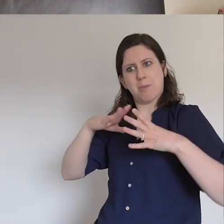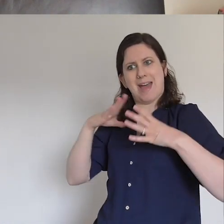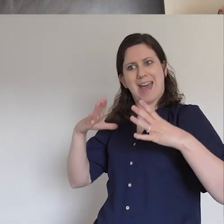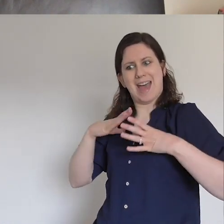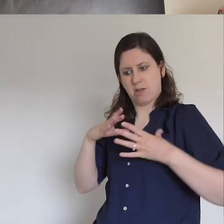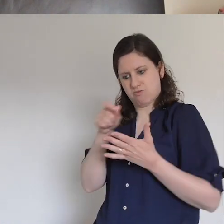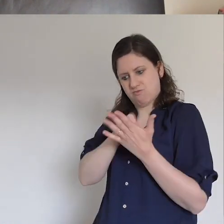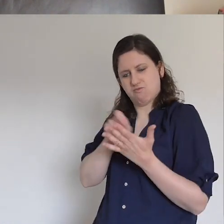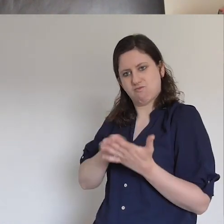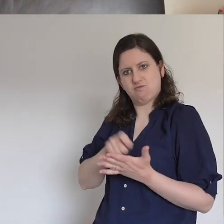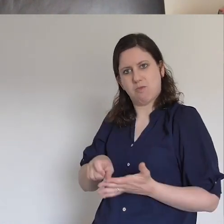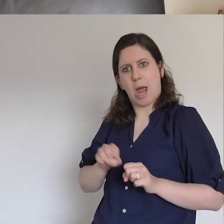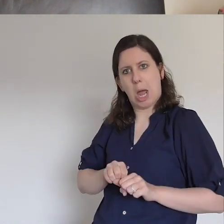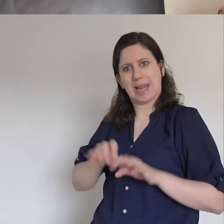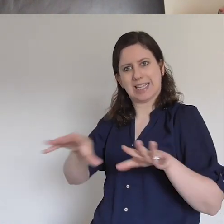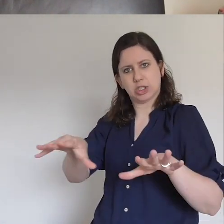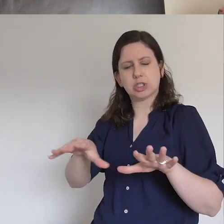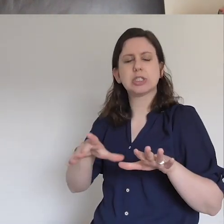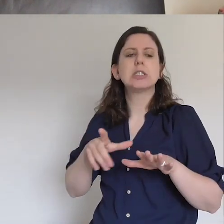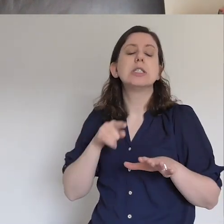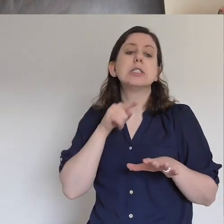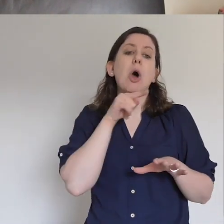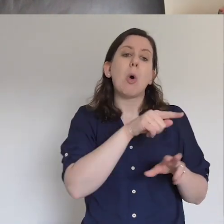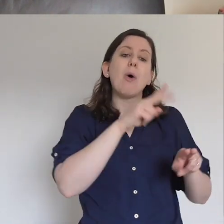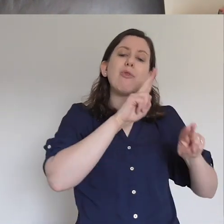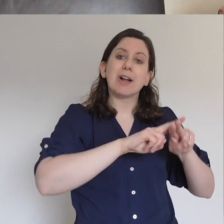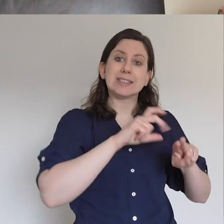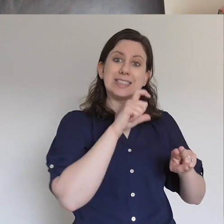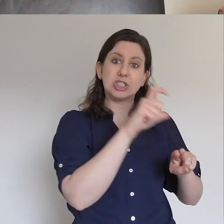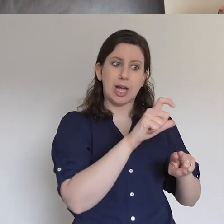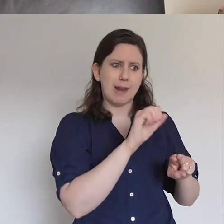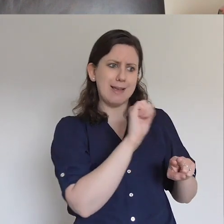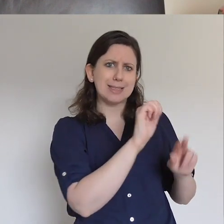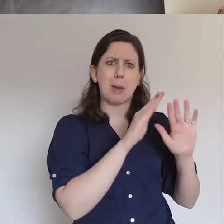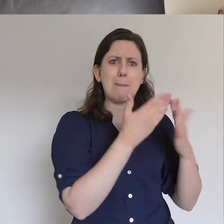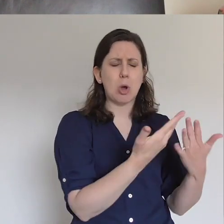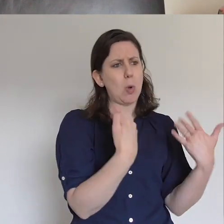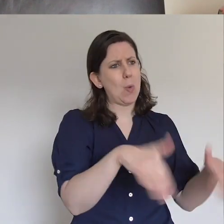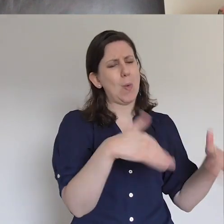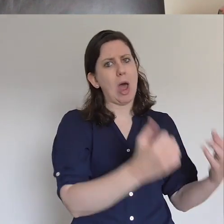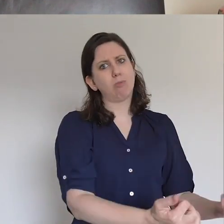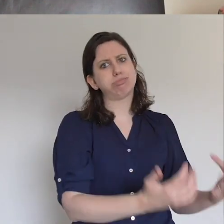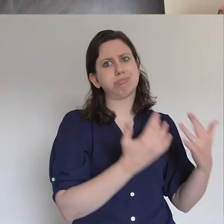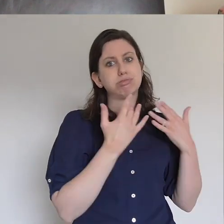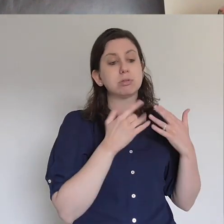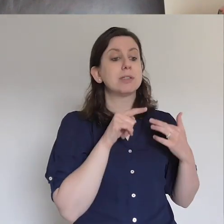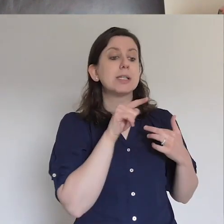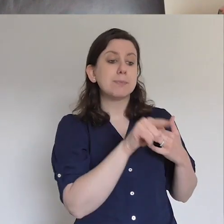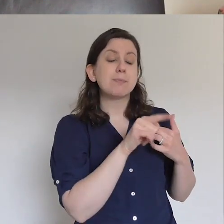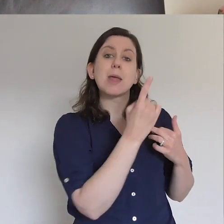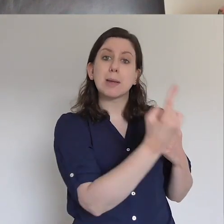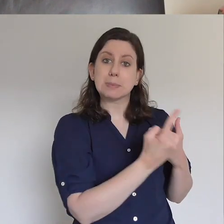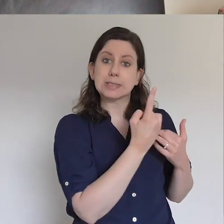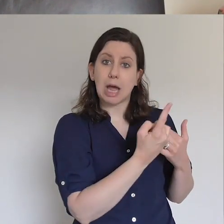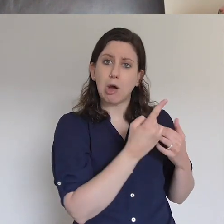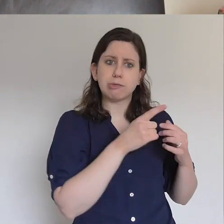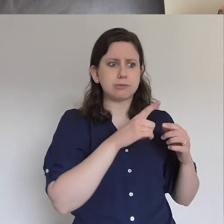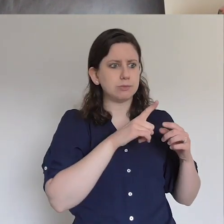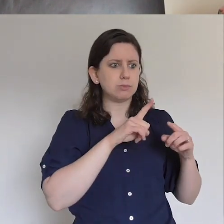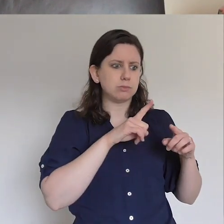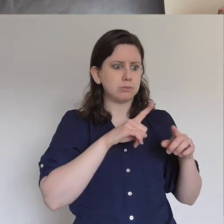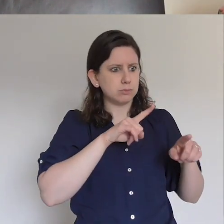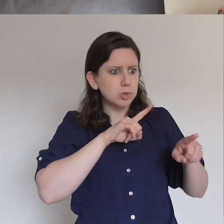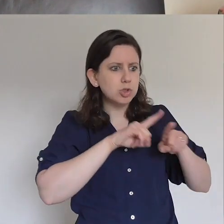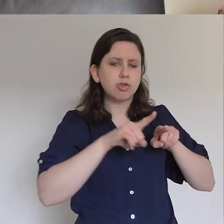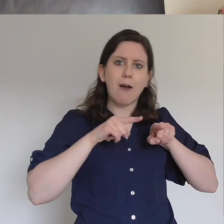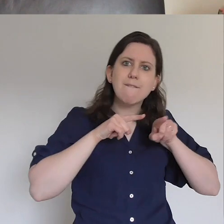so deeply inspired by Francis Chan's Letters to the Church. He has himself tried to live what he felt